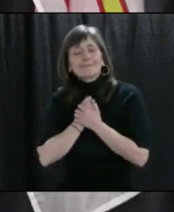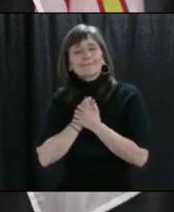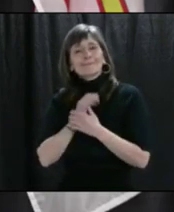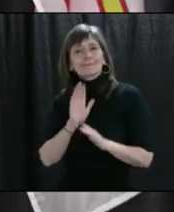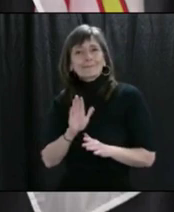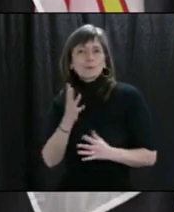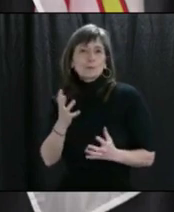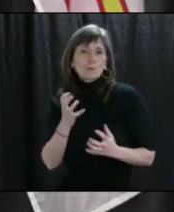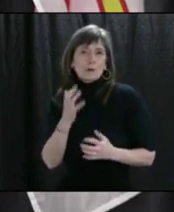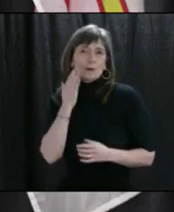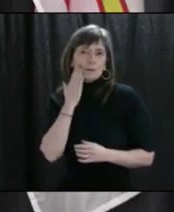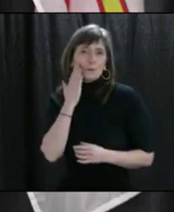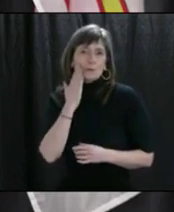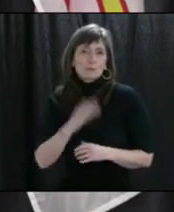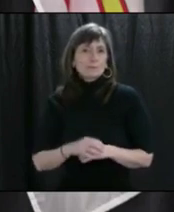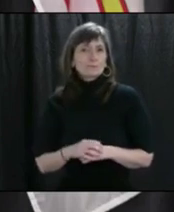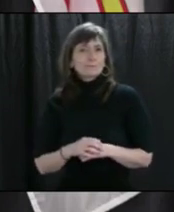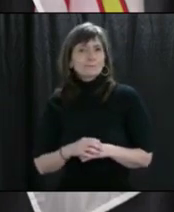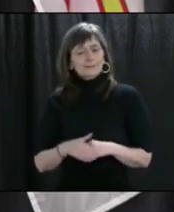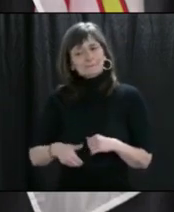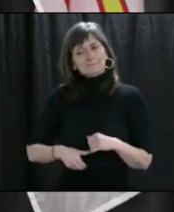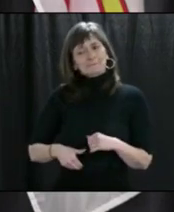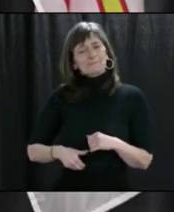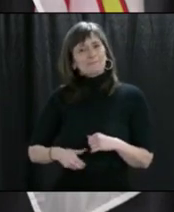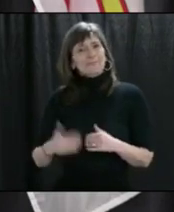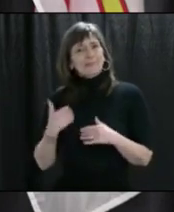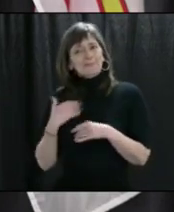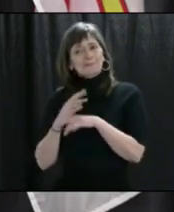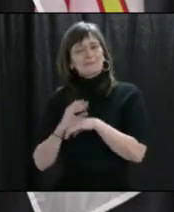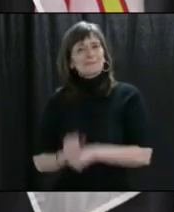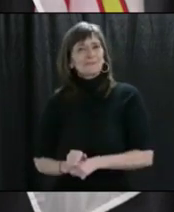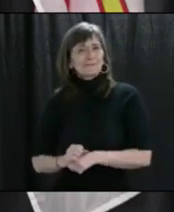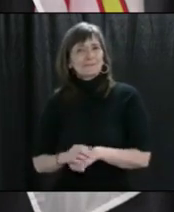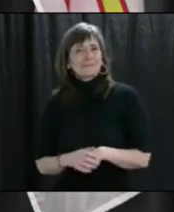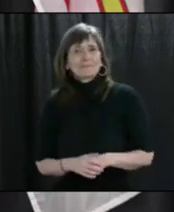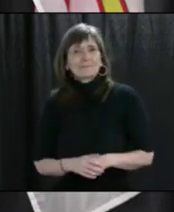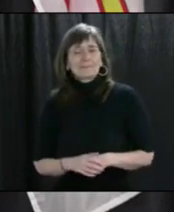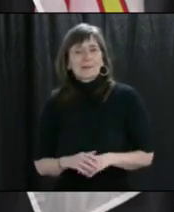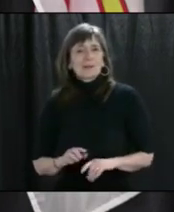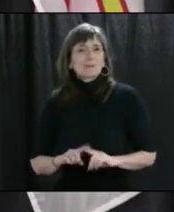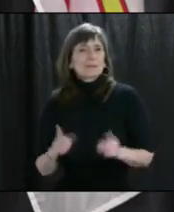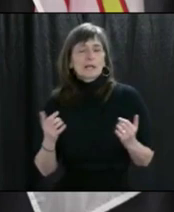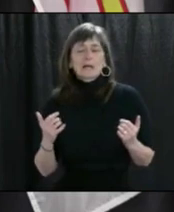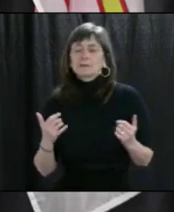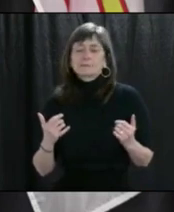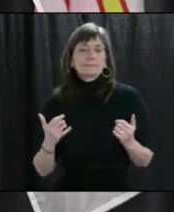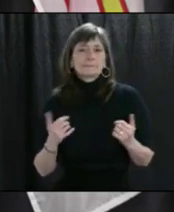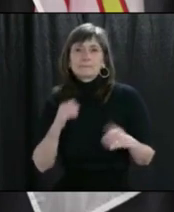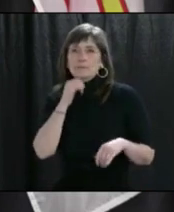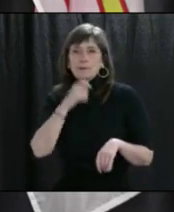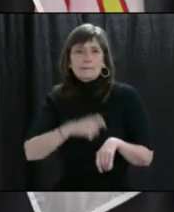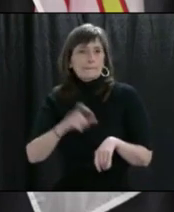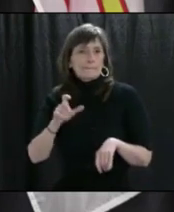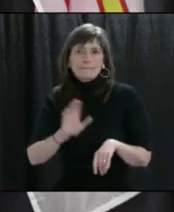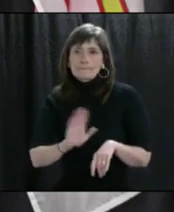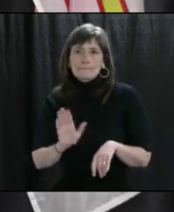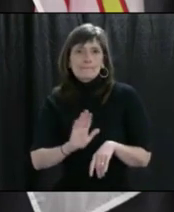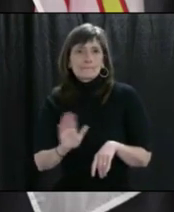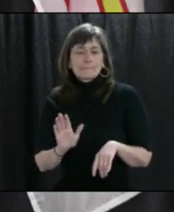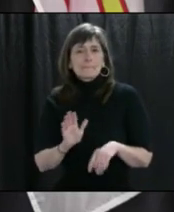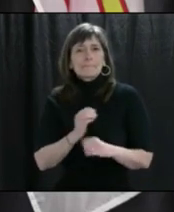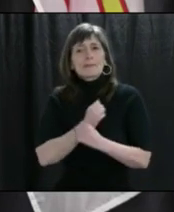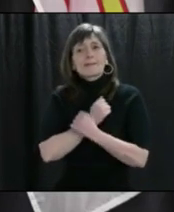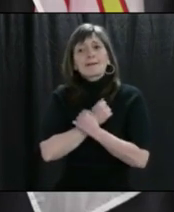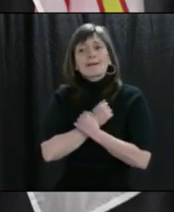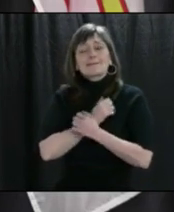on. It's our human nature. But we are in different times. A time where our loving and our